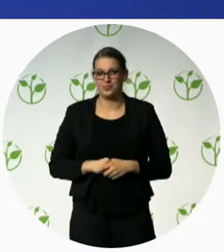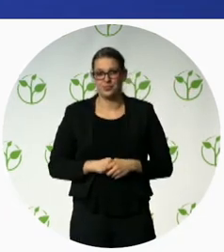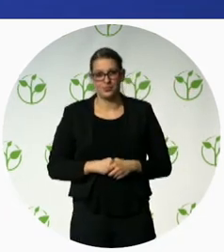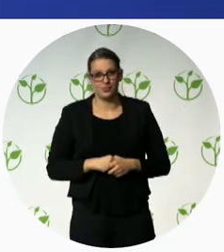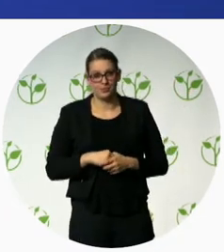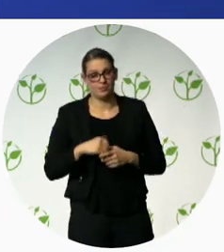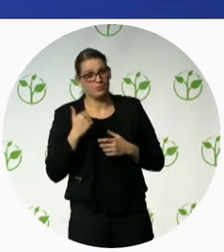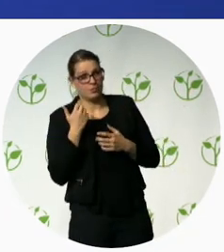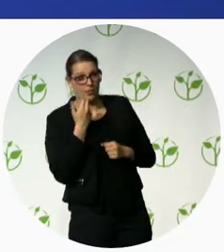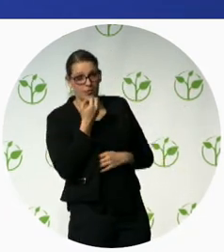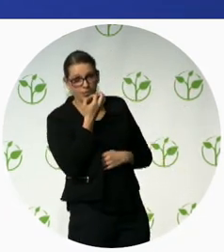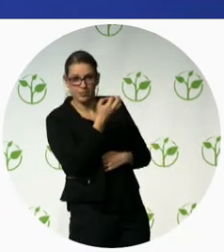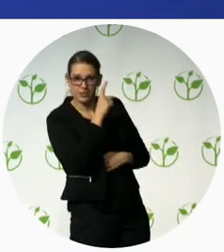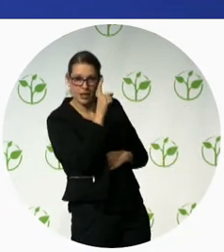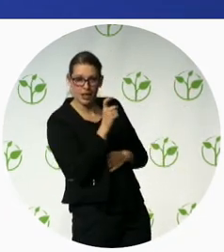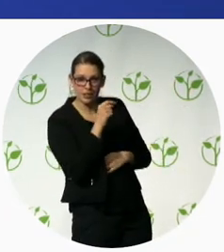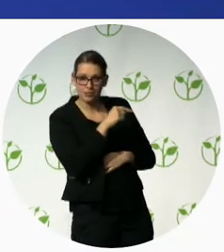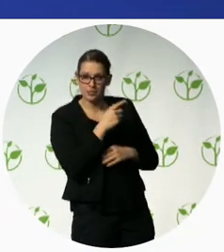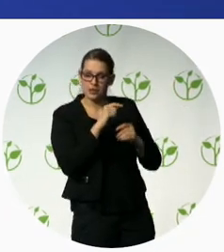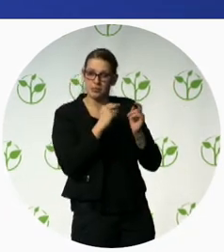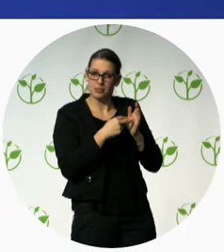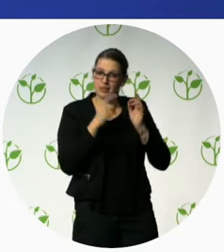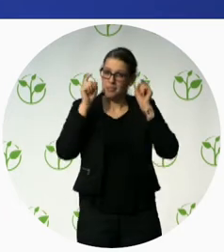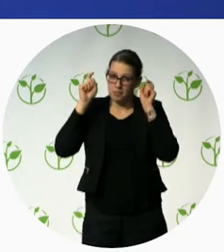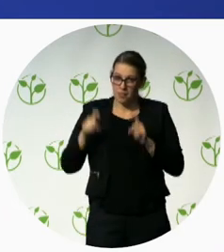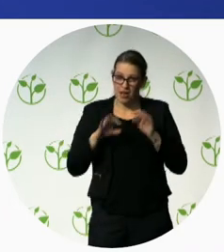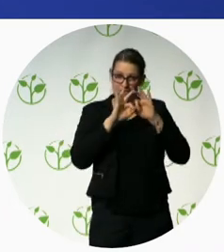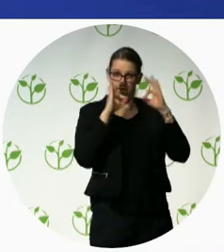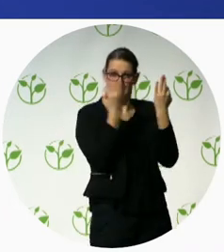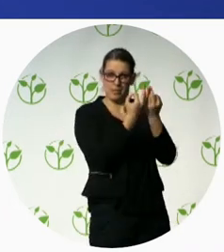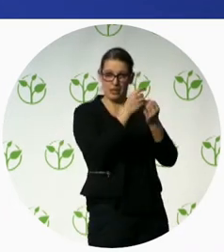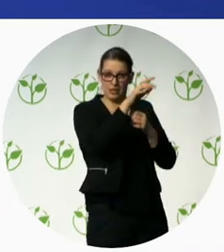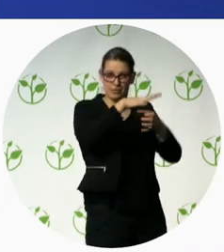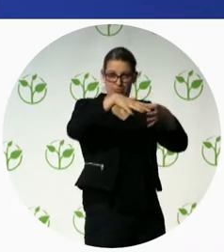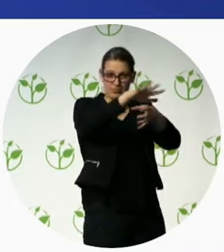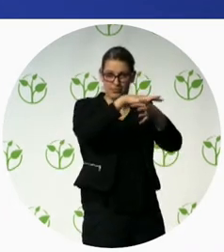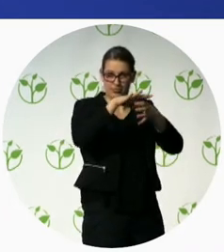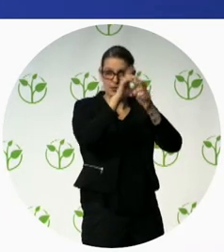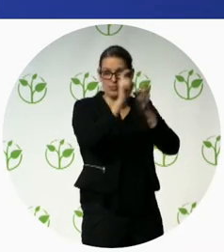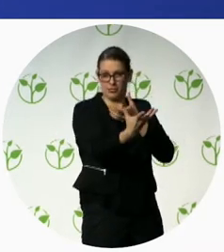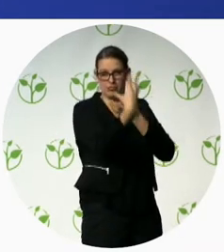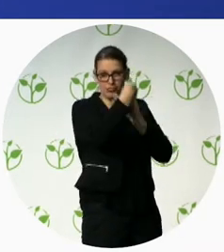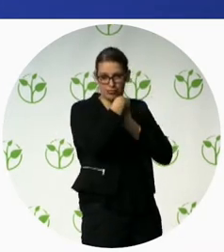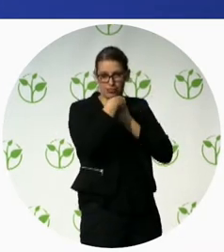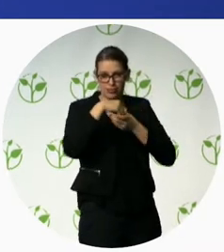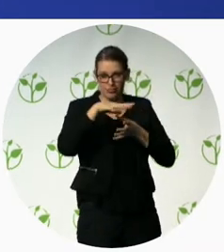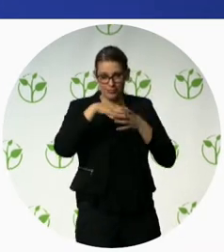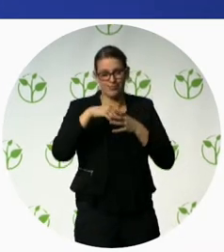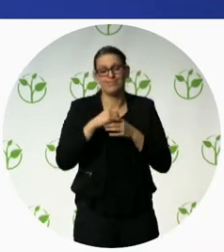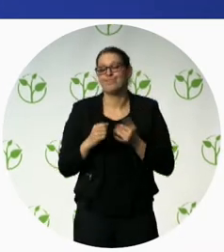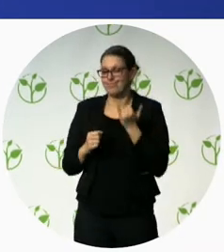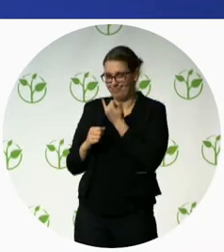families to help their children. Yeah, especially in developing countries. I mean, we have lack of professionals,